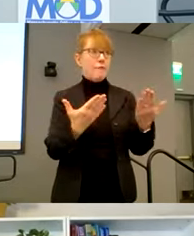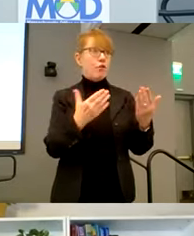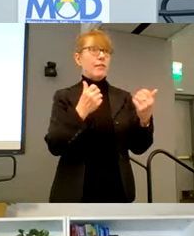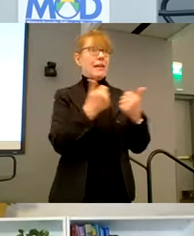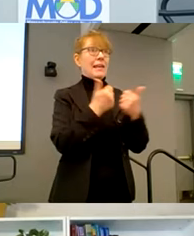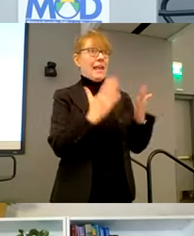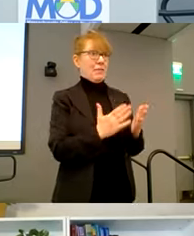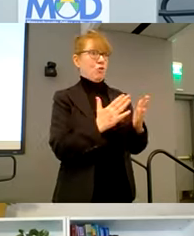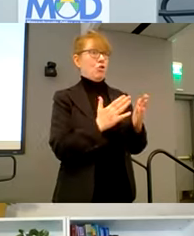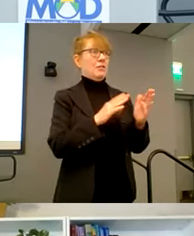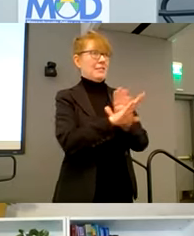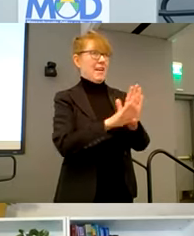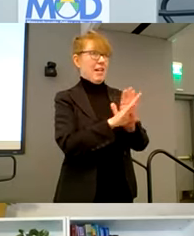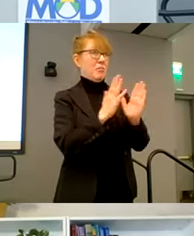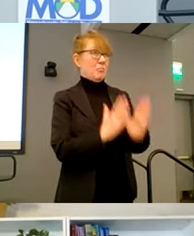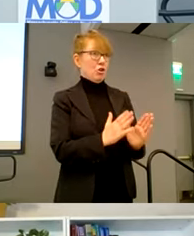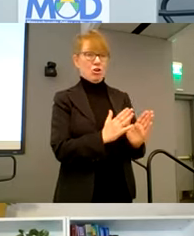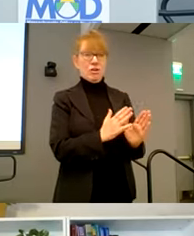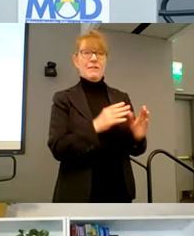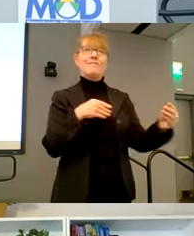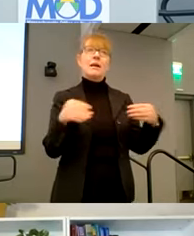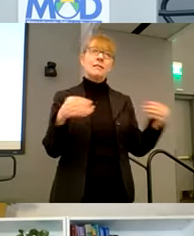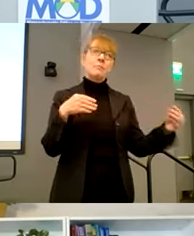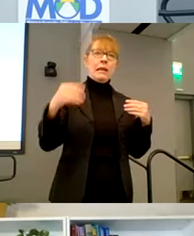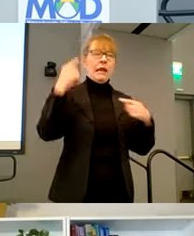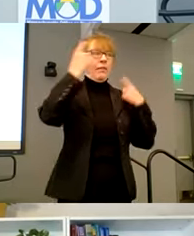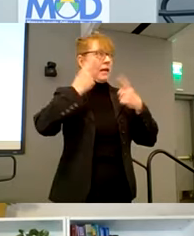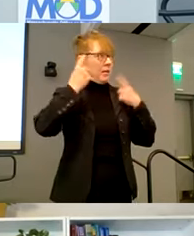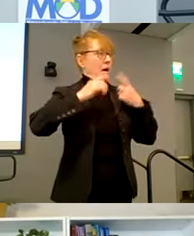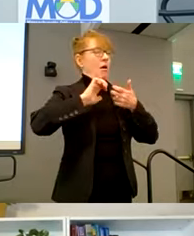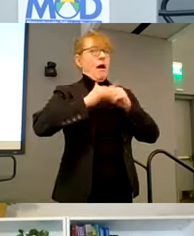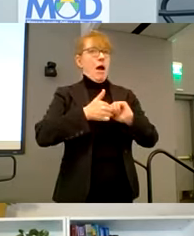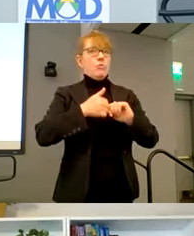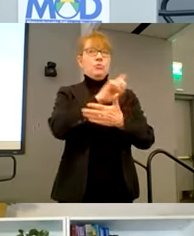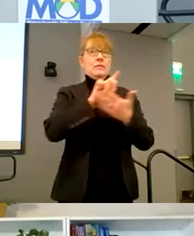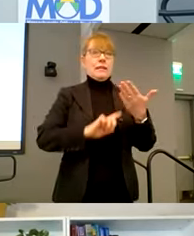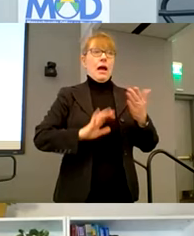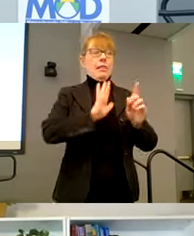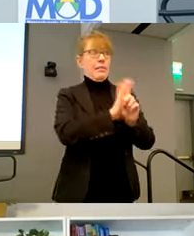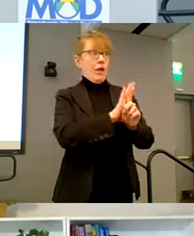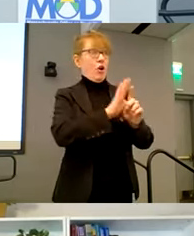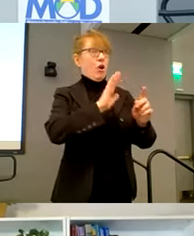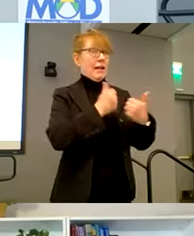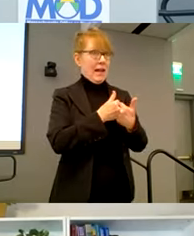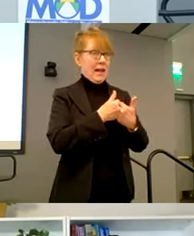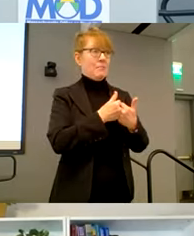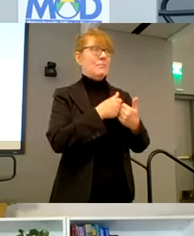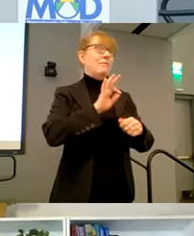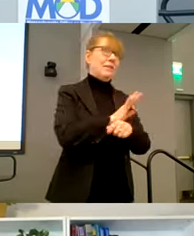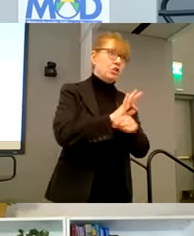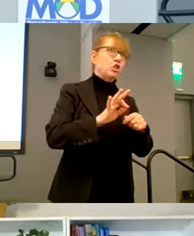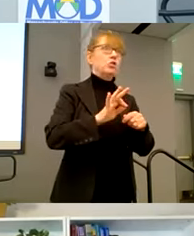studios the flexibility to think about how to design their games, their features, the options, the